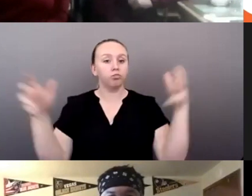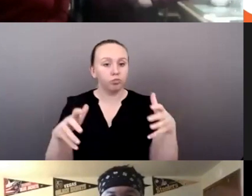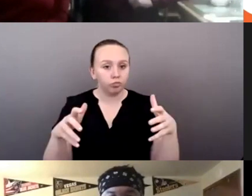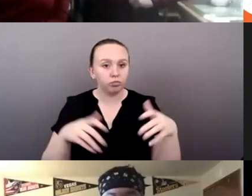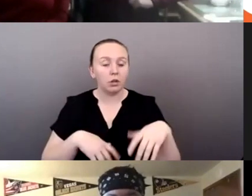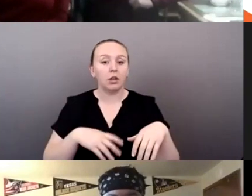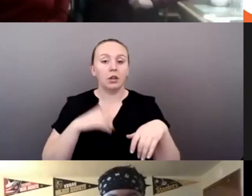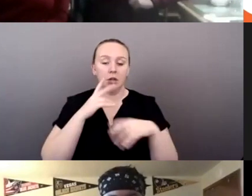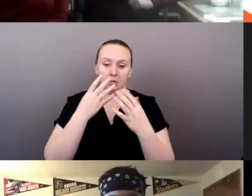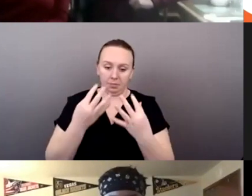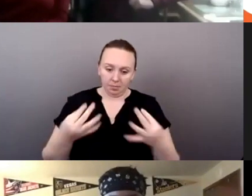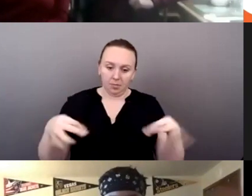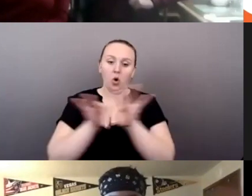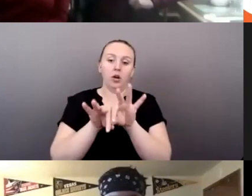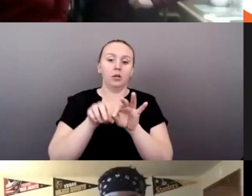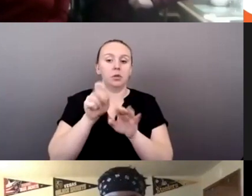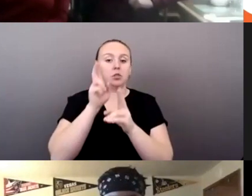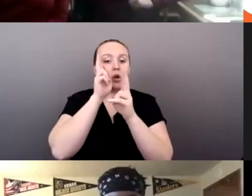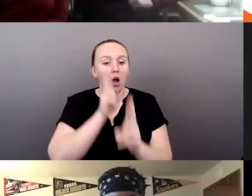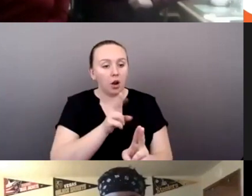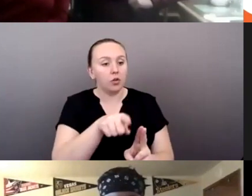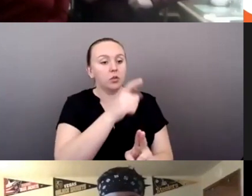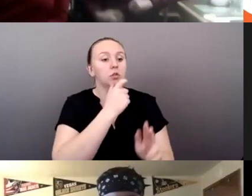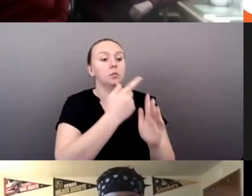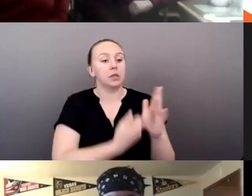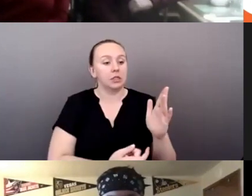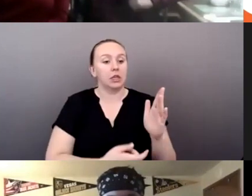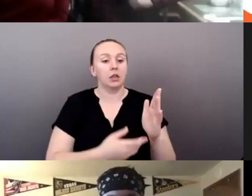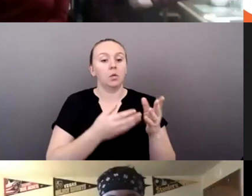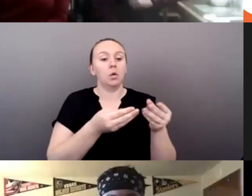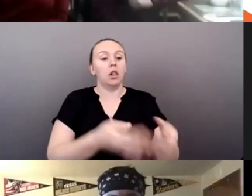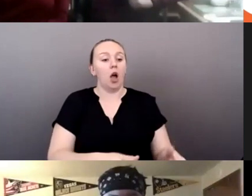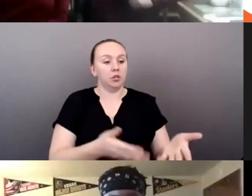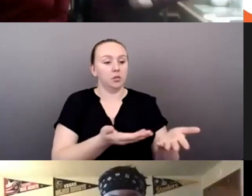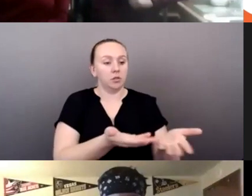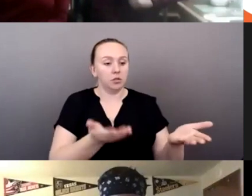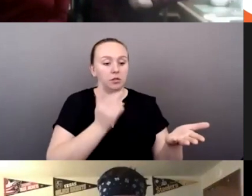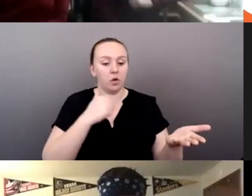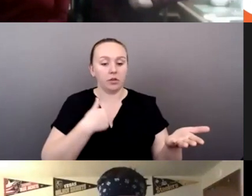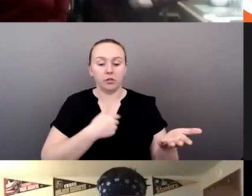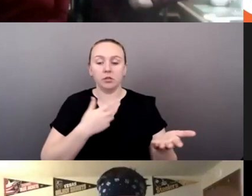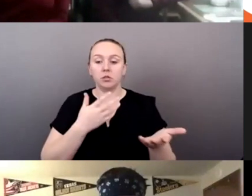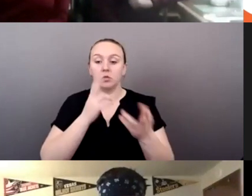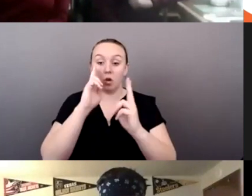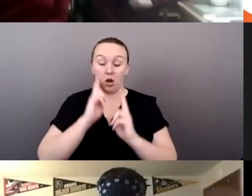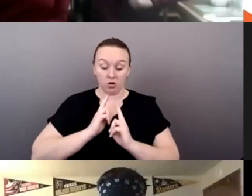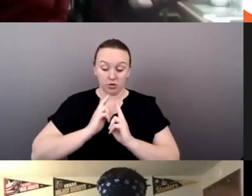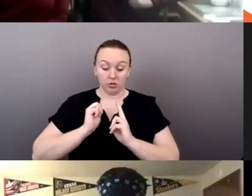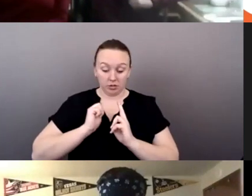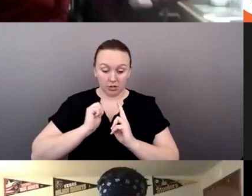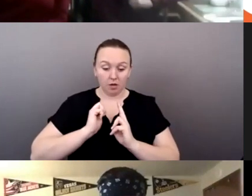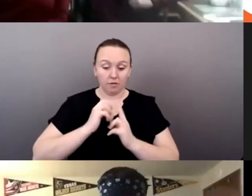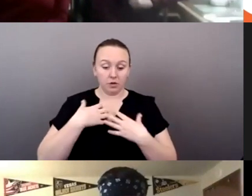honor, uh, those who are missing, those who are lost to us, um, to honor ourselves and our own healing, to honor the